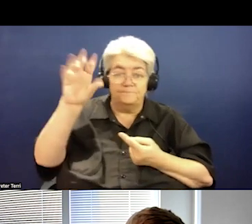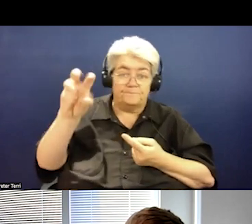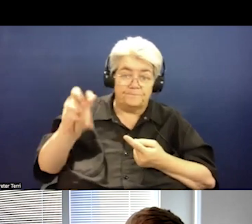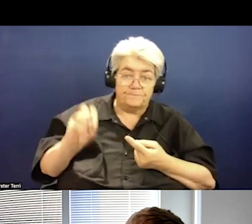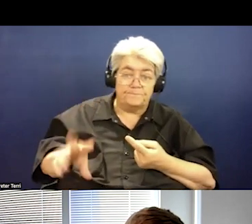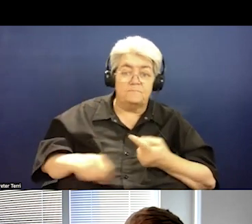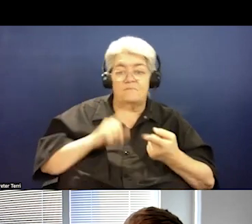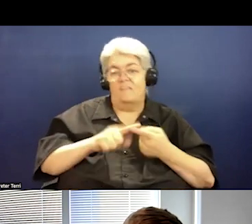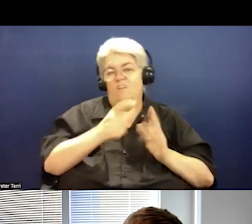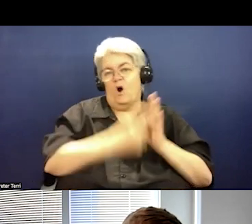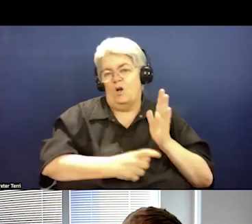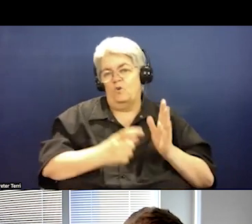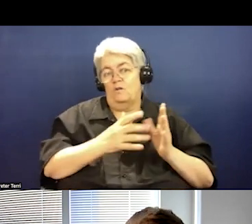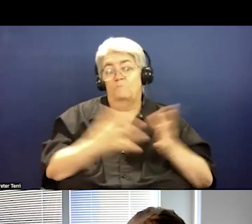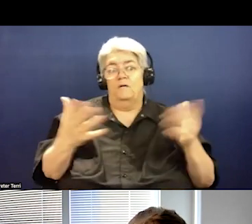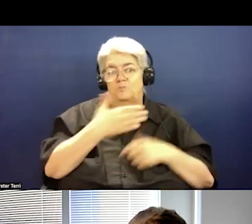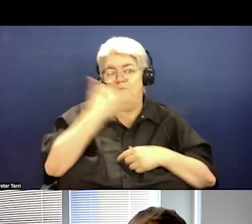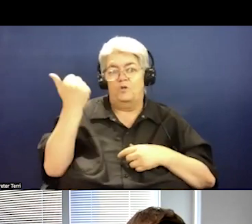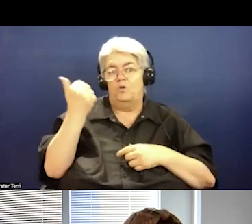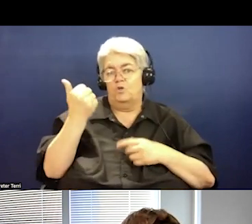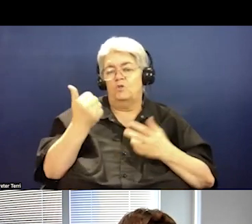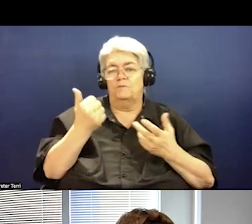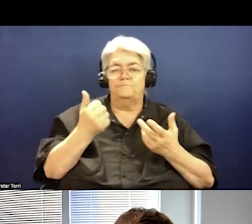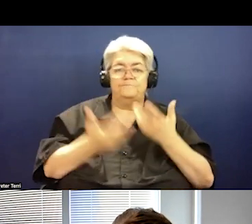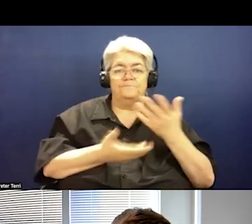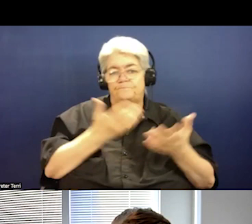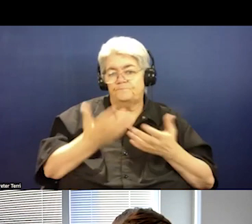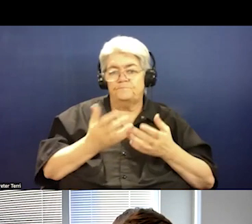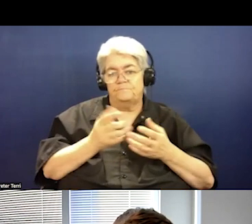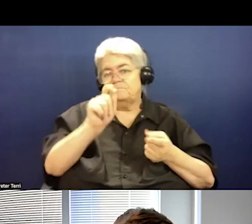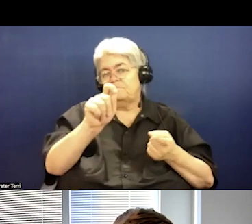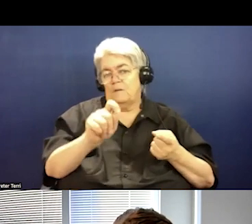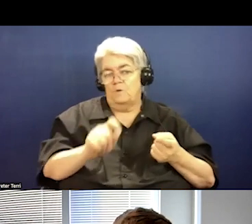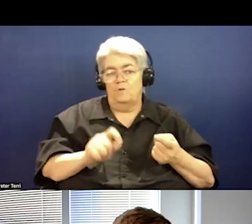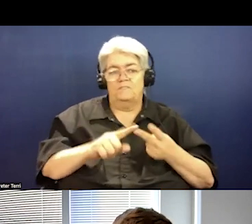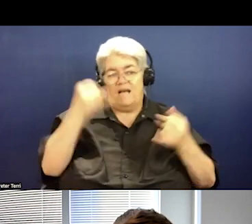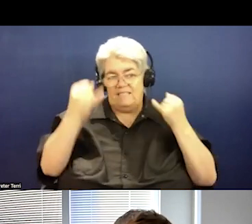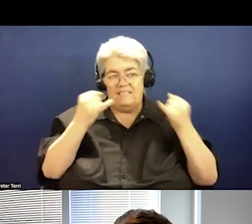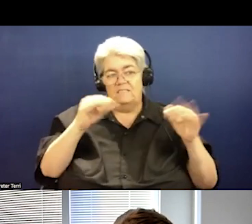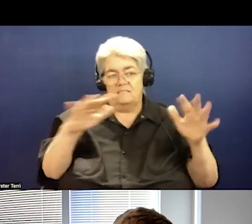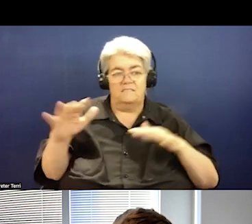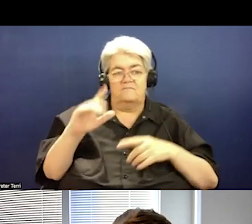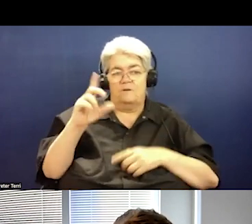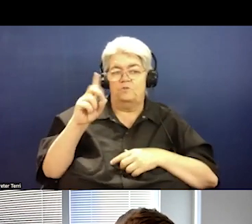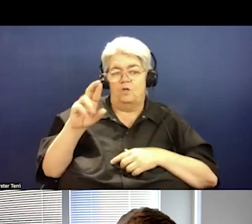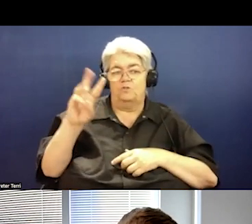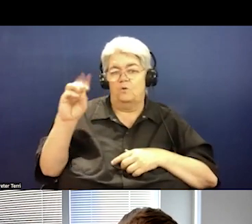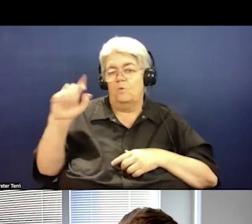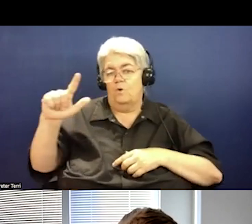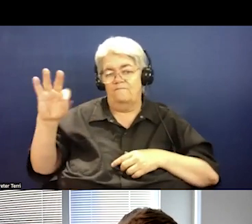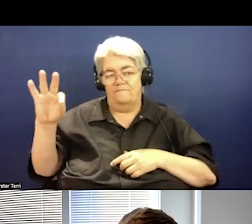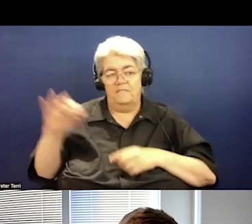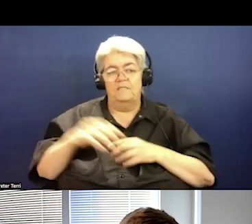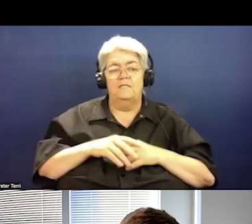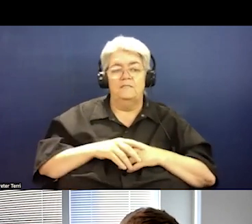gives it a much more fleshed out, um, bullet points and ideas from, from, uh, Dr. Wolf, but she